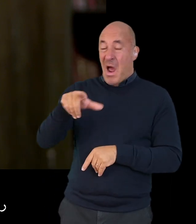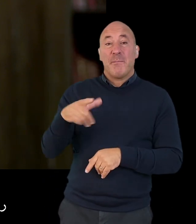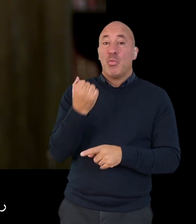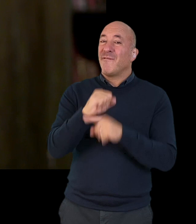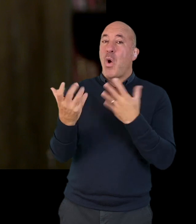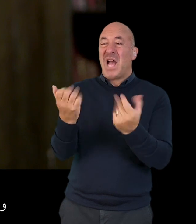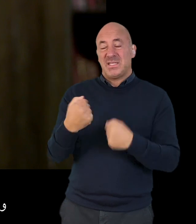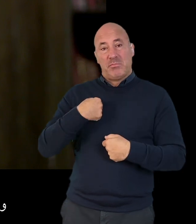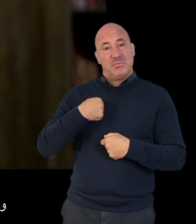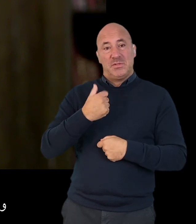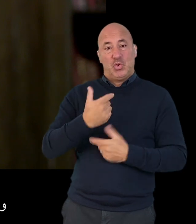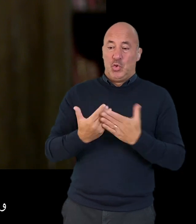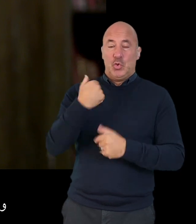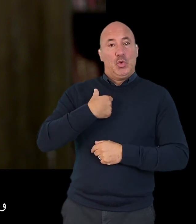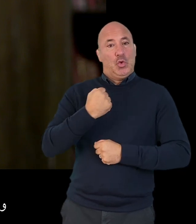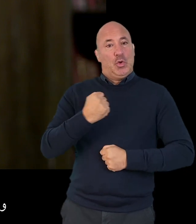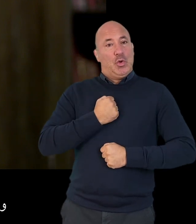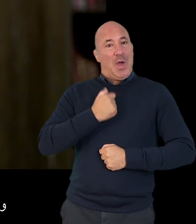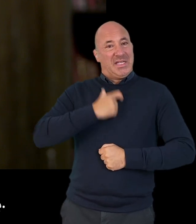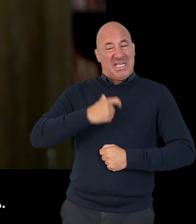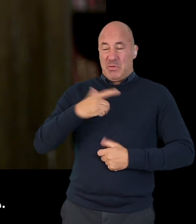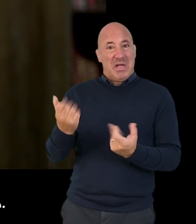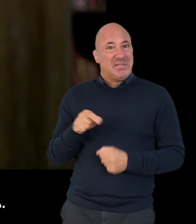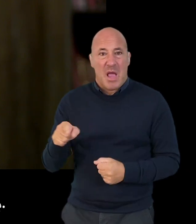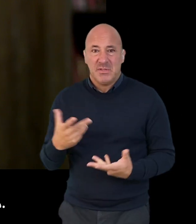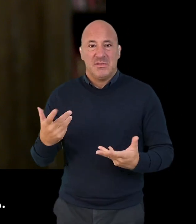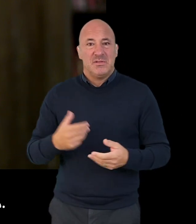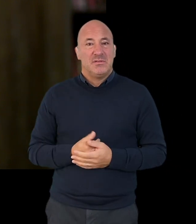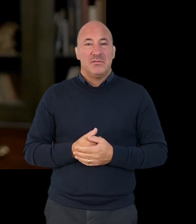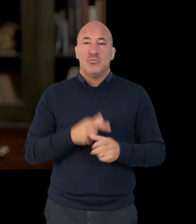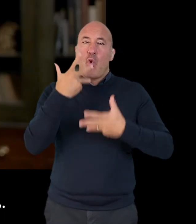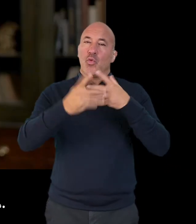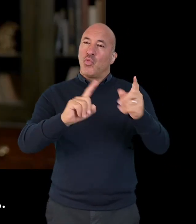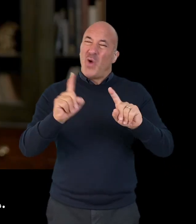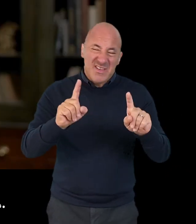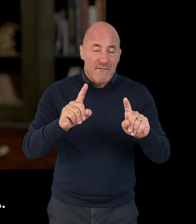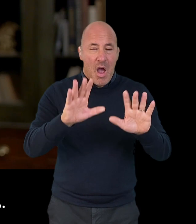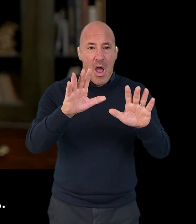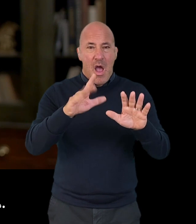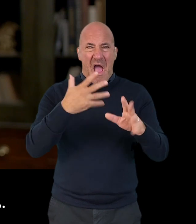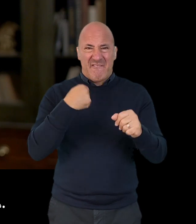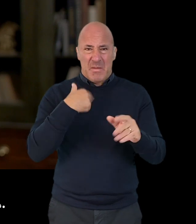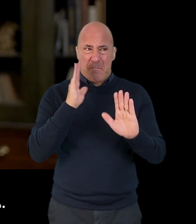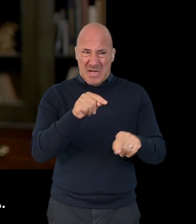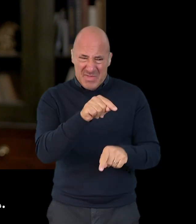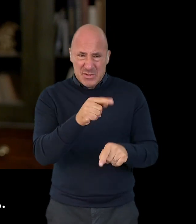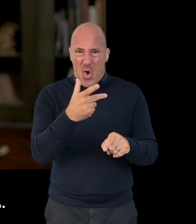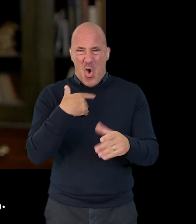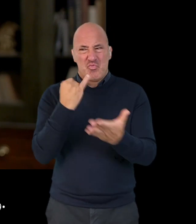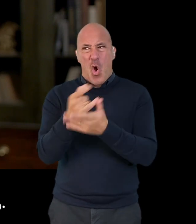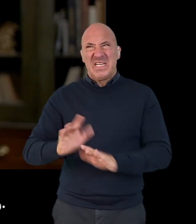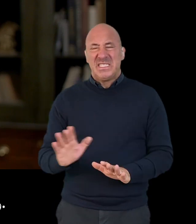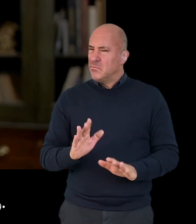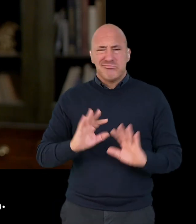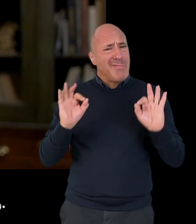family and that your family are not accepting of your gender identity. Whatever is in your story is what you say. Again,